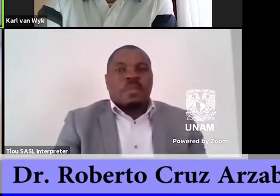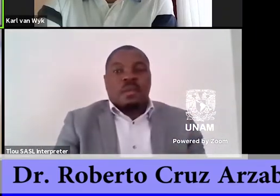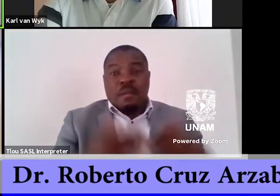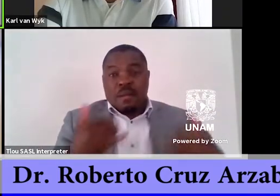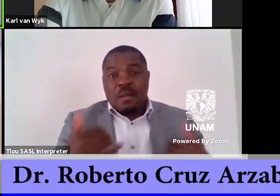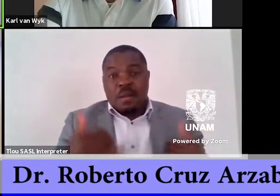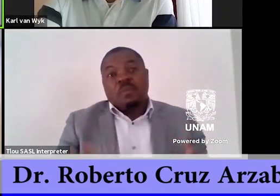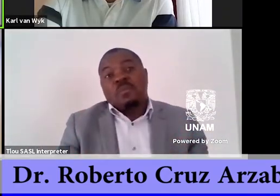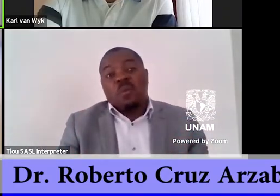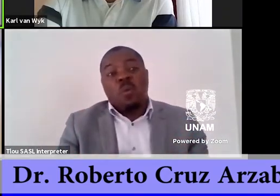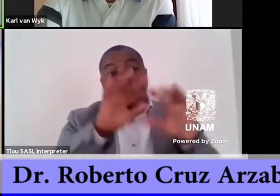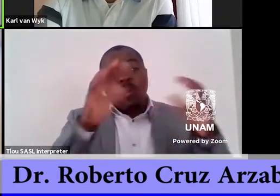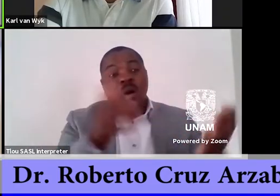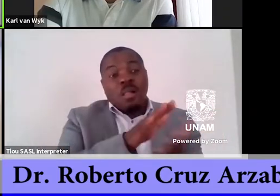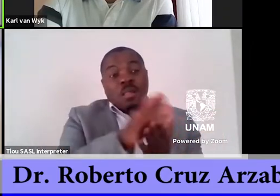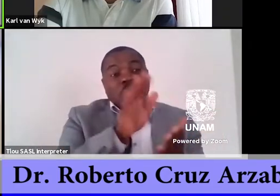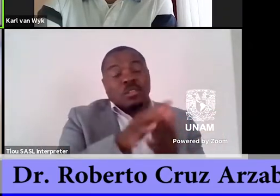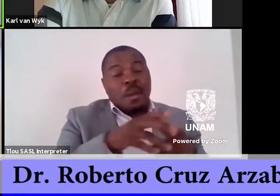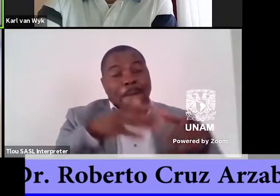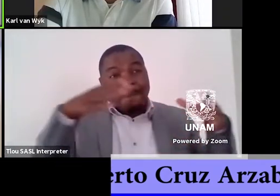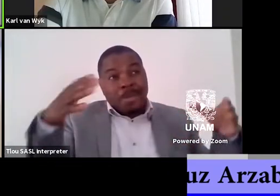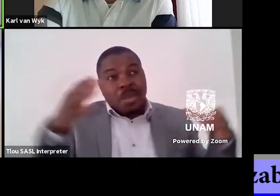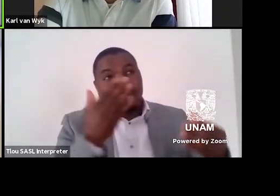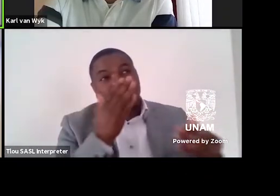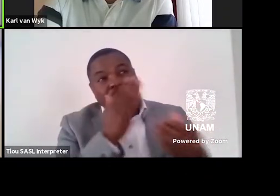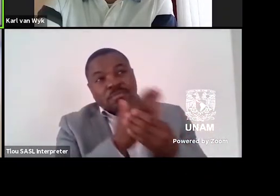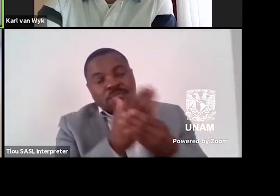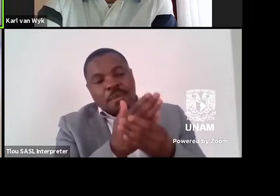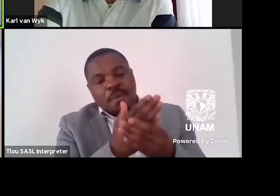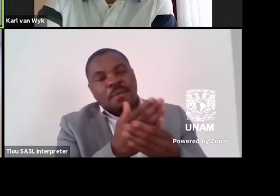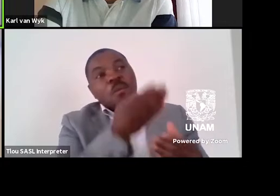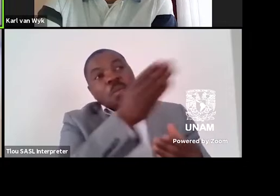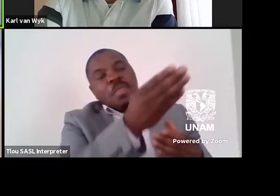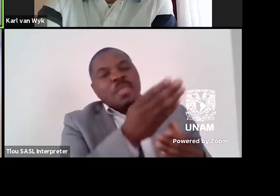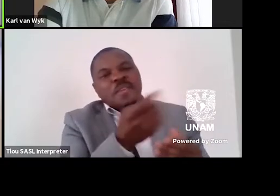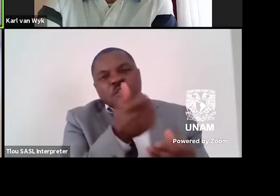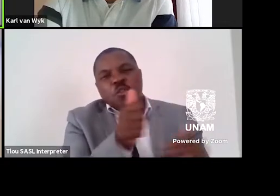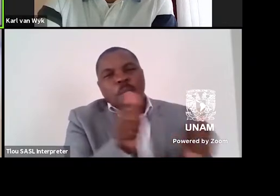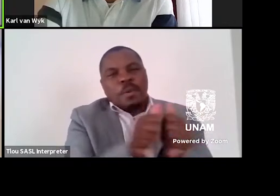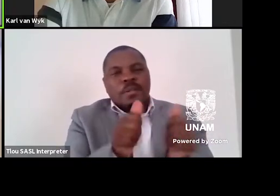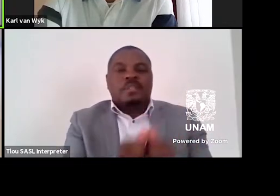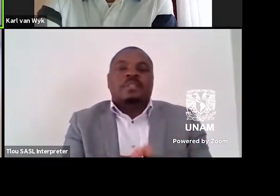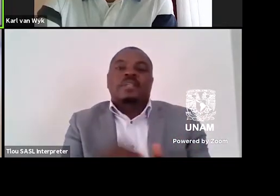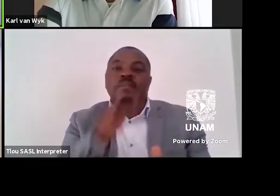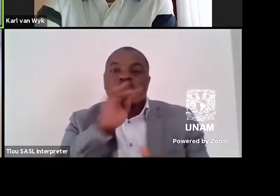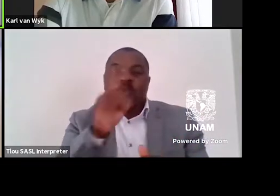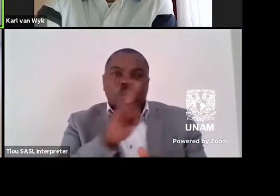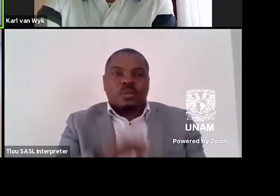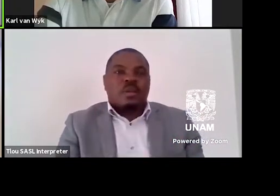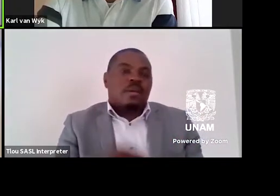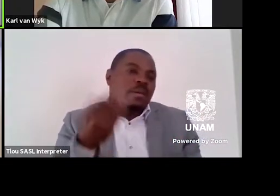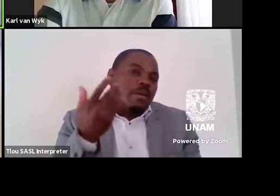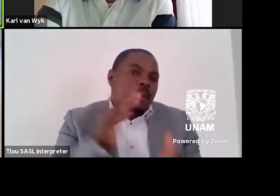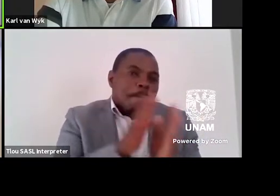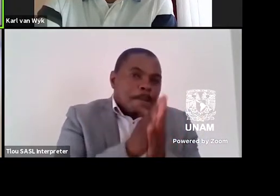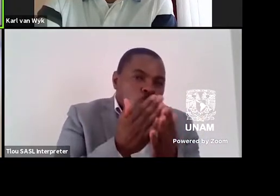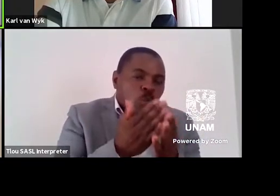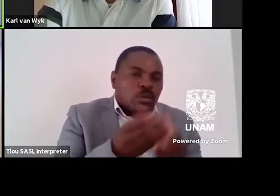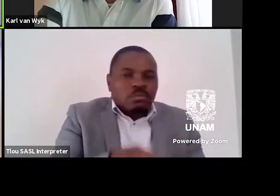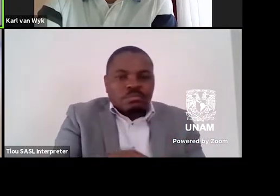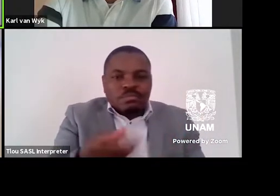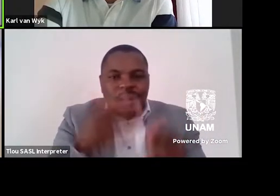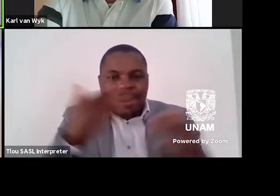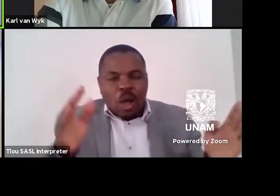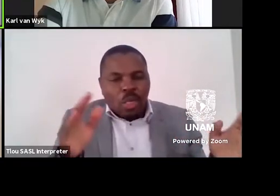world literature is condensed in a few partnerships. This has led to a narrowing of the circulation of books between different